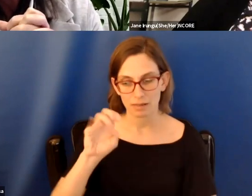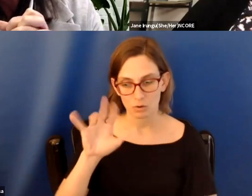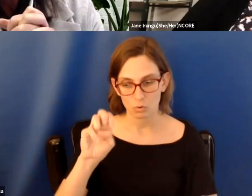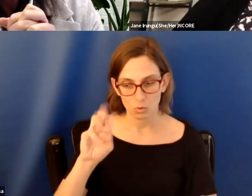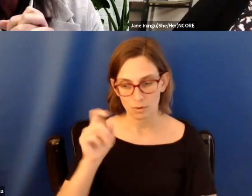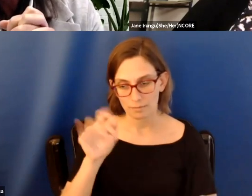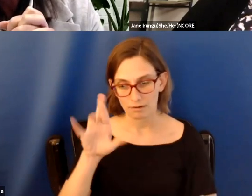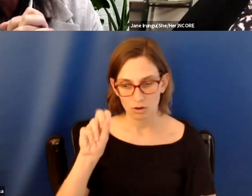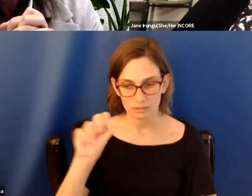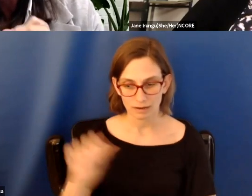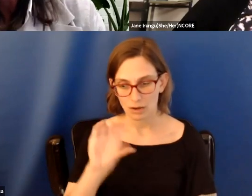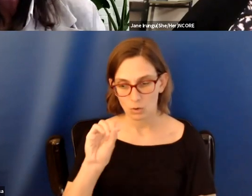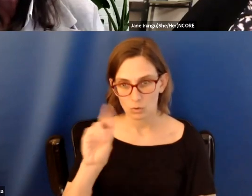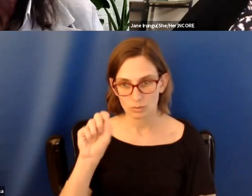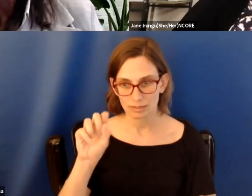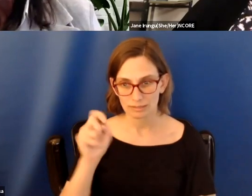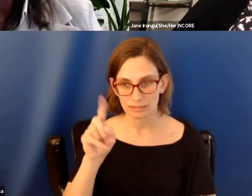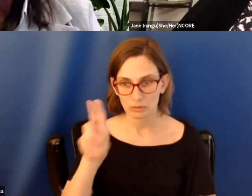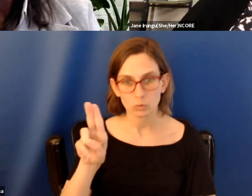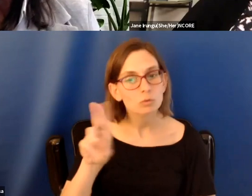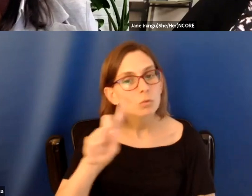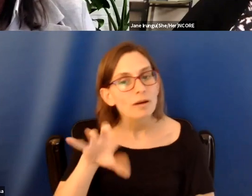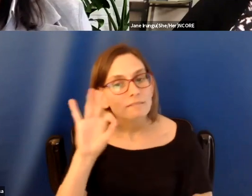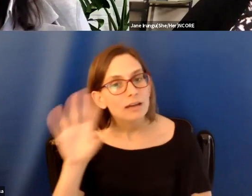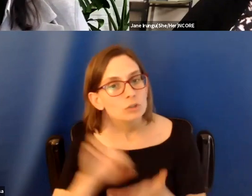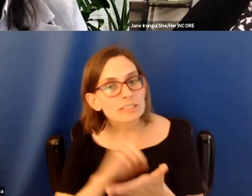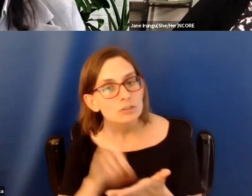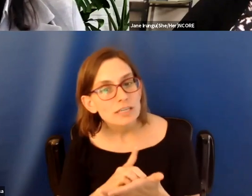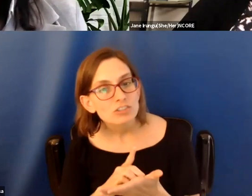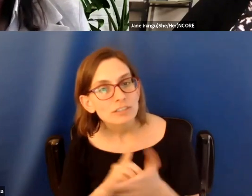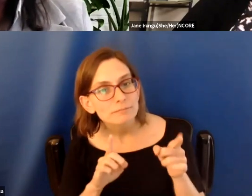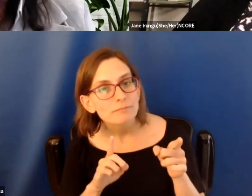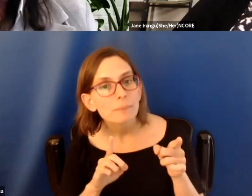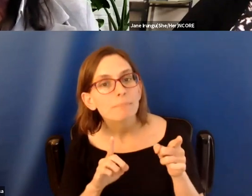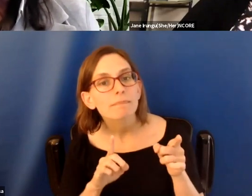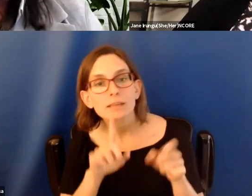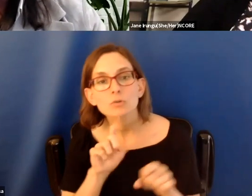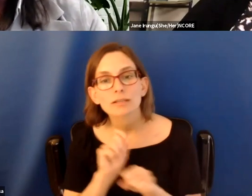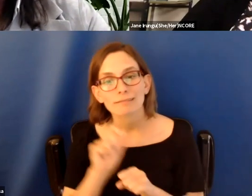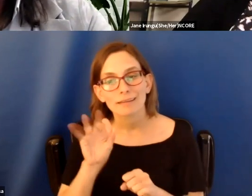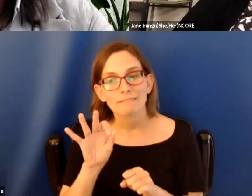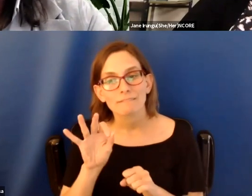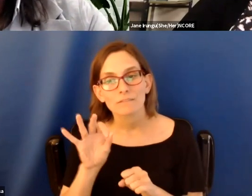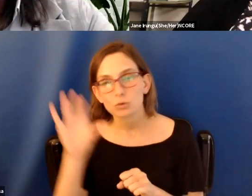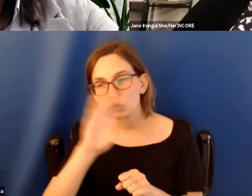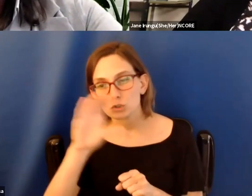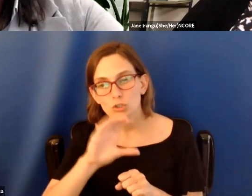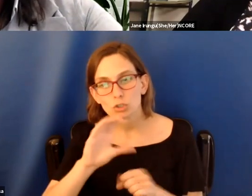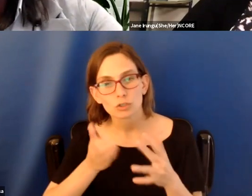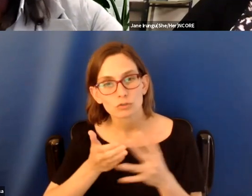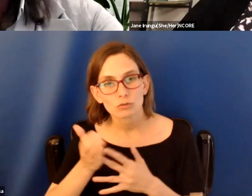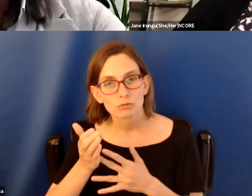.edu. Where can we find your dissertation? Um, it's actually, um, if you go, if you search through the,